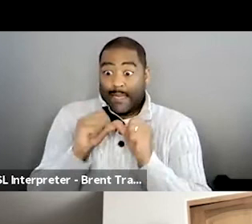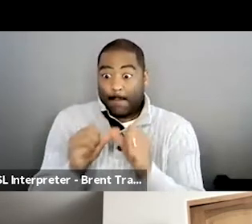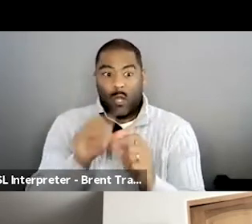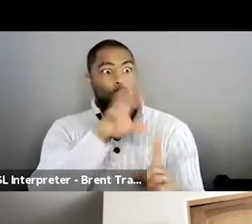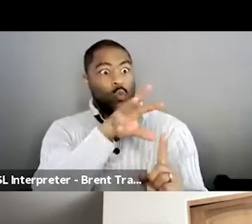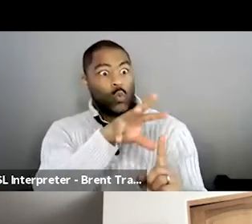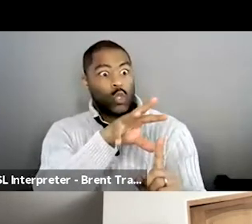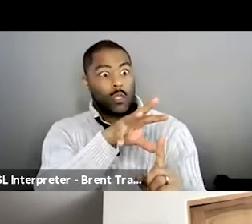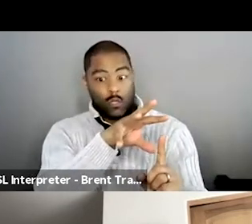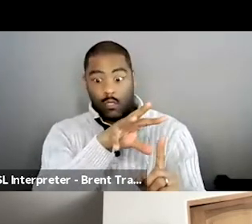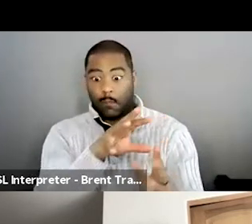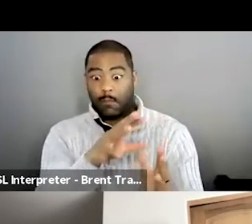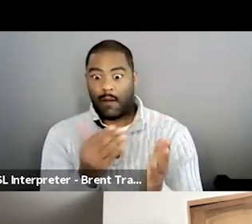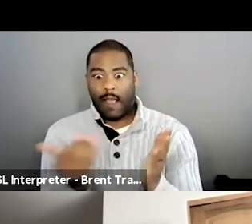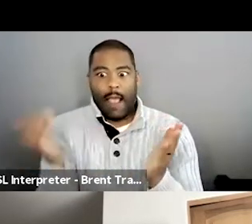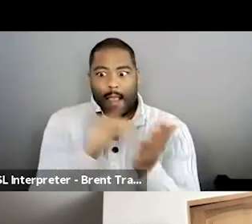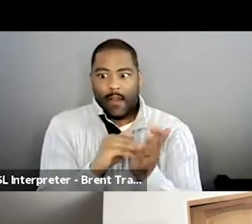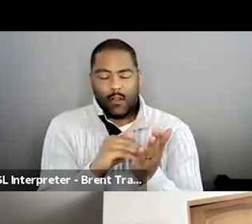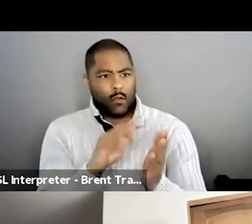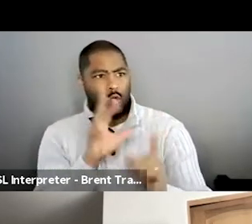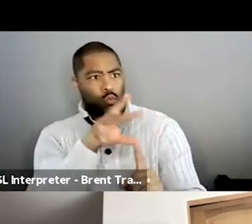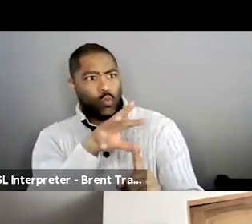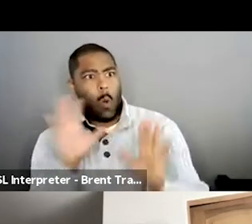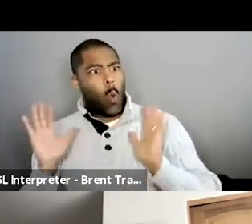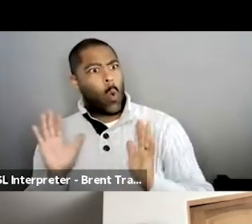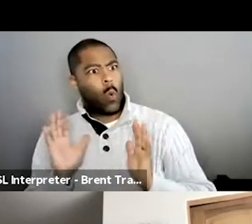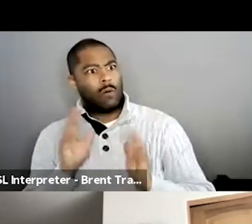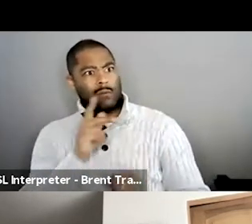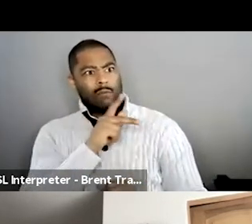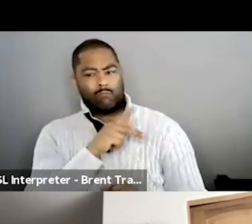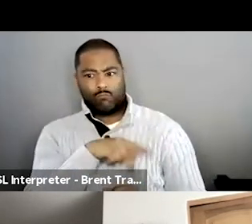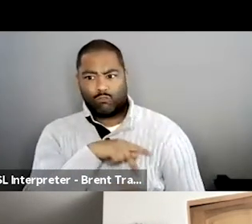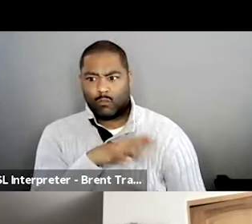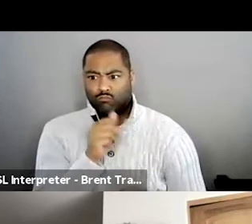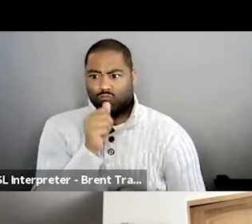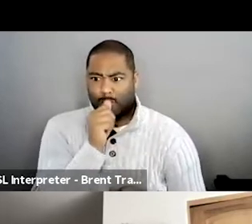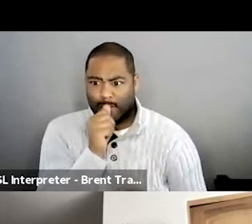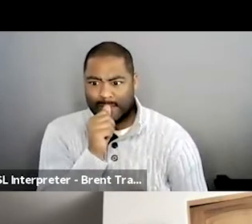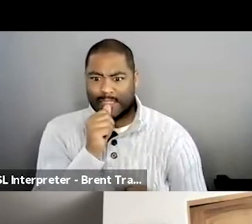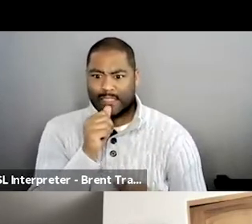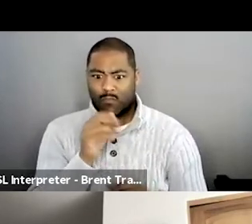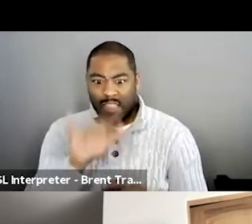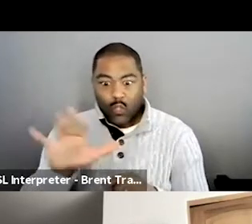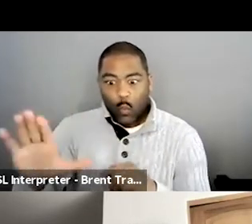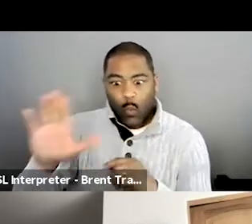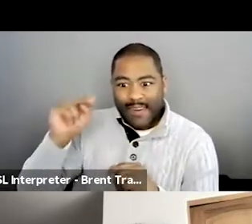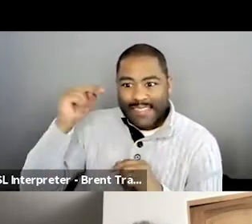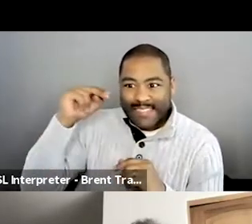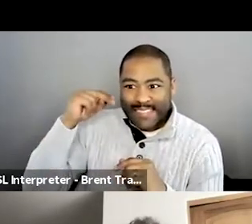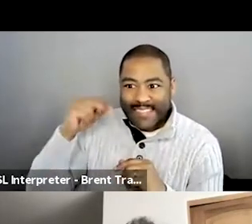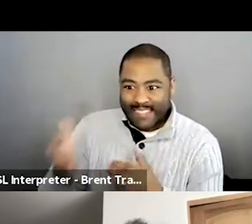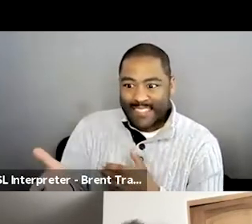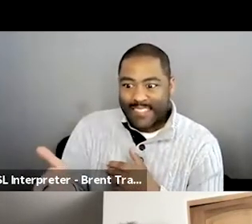that's when Brian became the cinematographer is your niece, right? Right. Well, no, literally that's when Brian became the cinematographer. It was